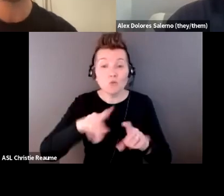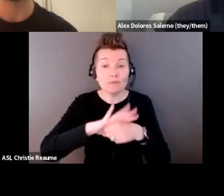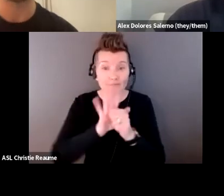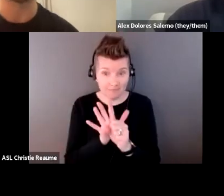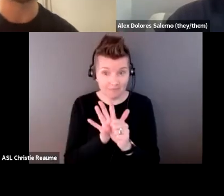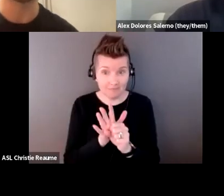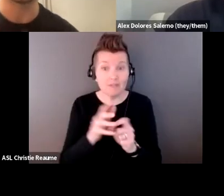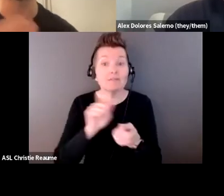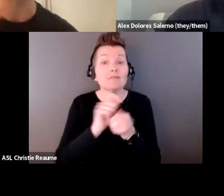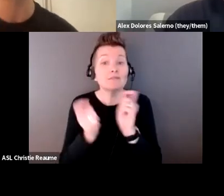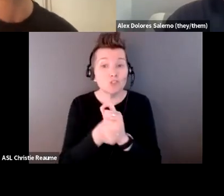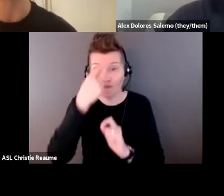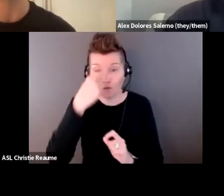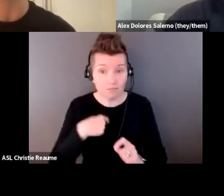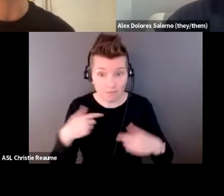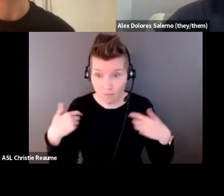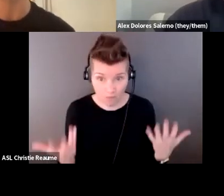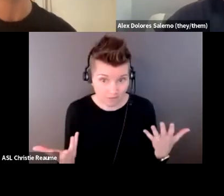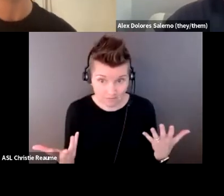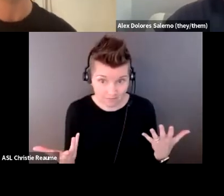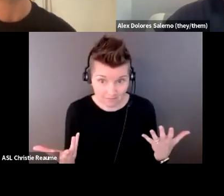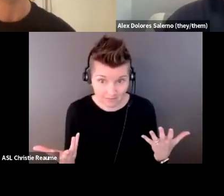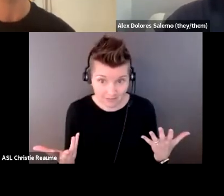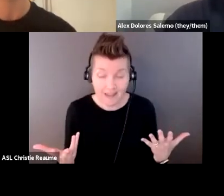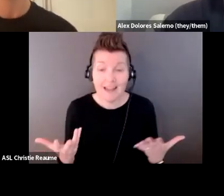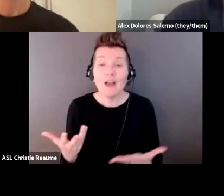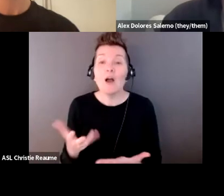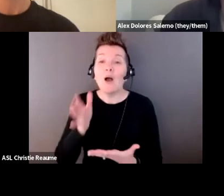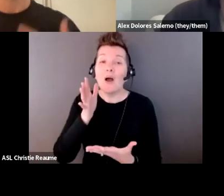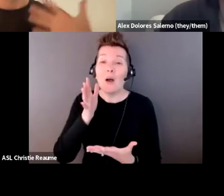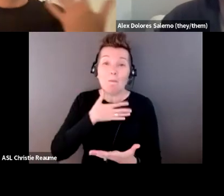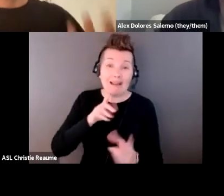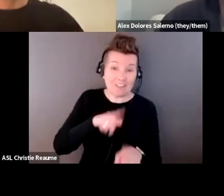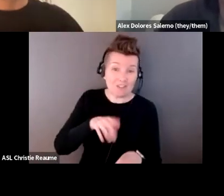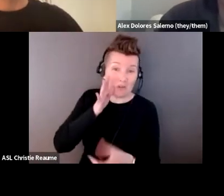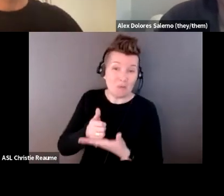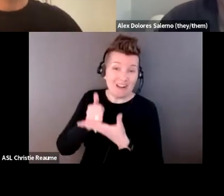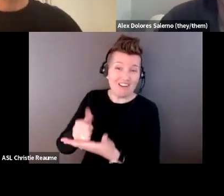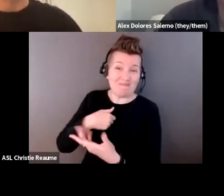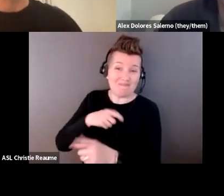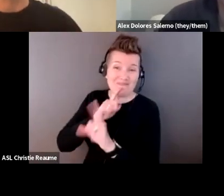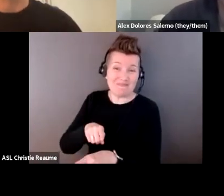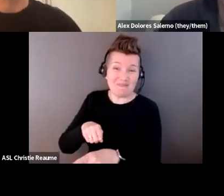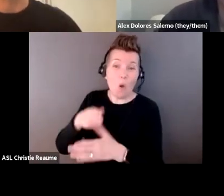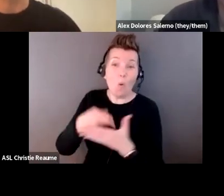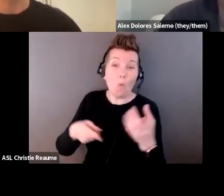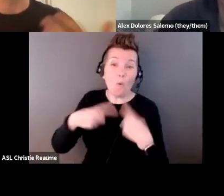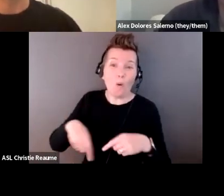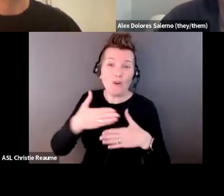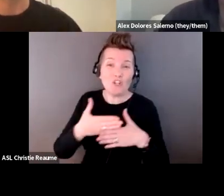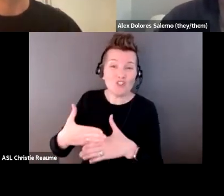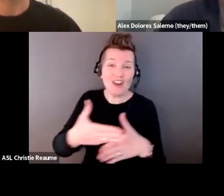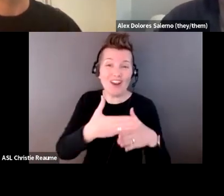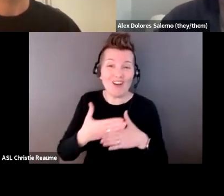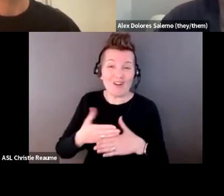leads into also the questions around what we share from our private lives into